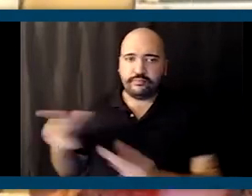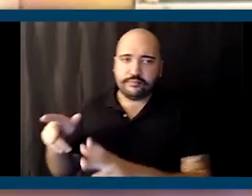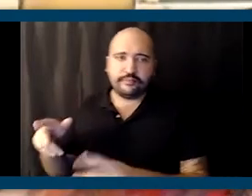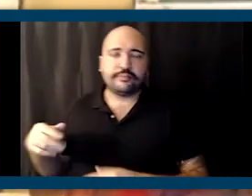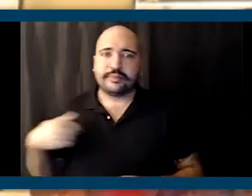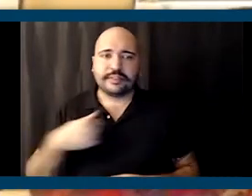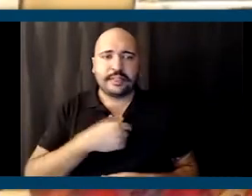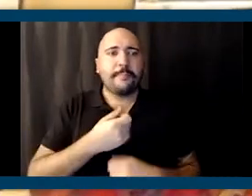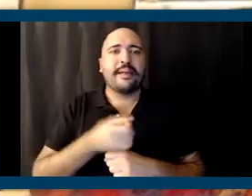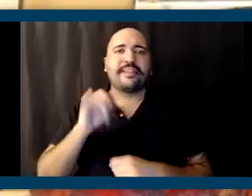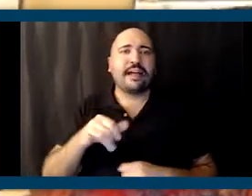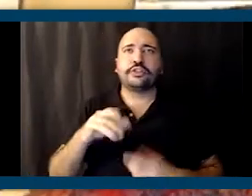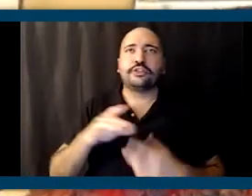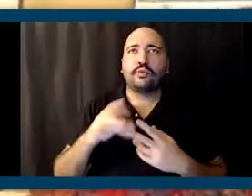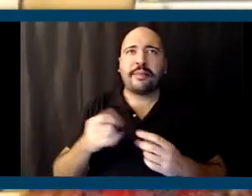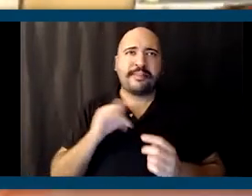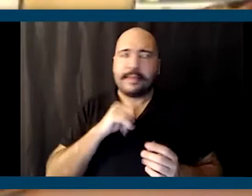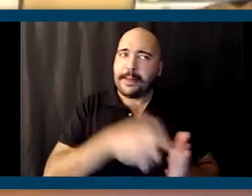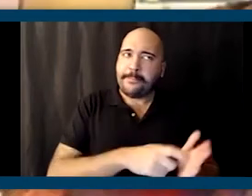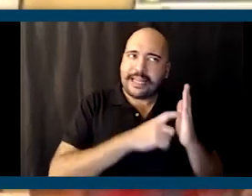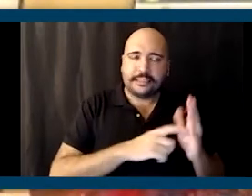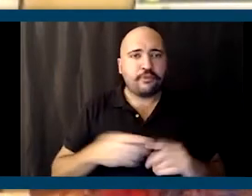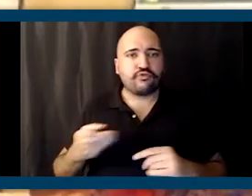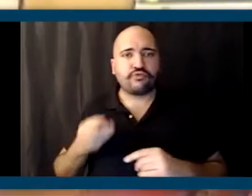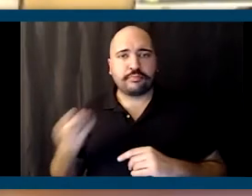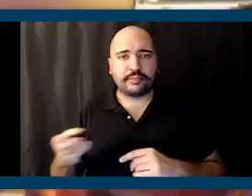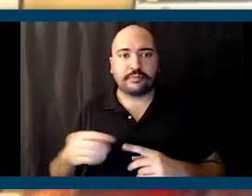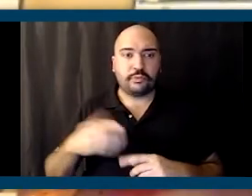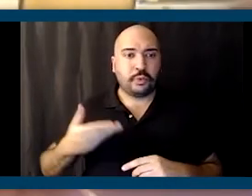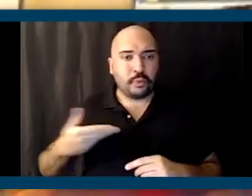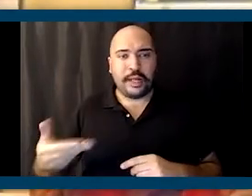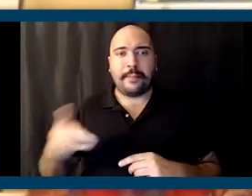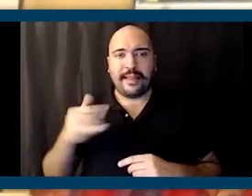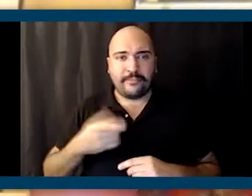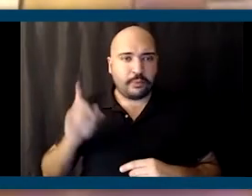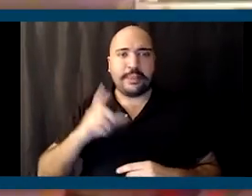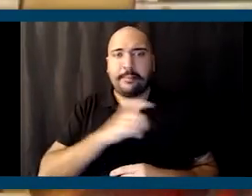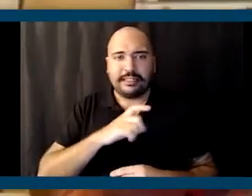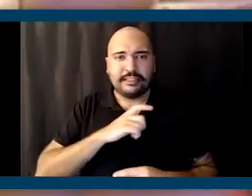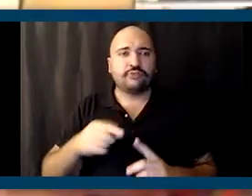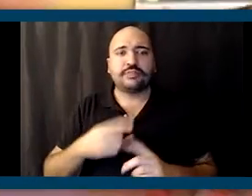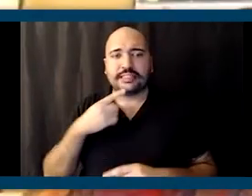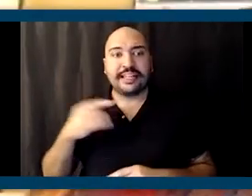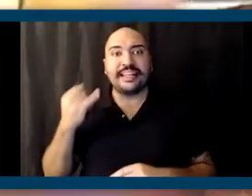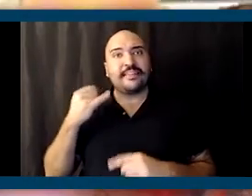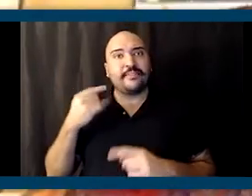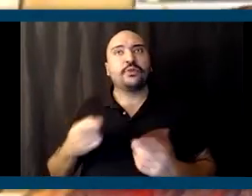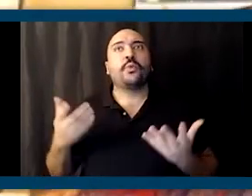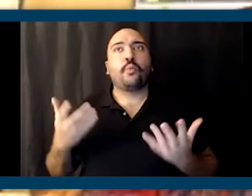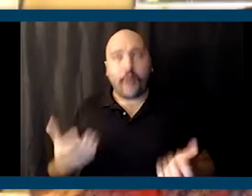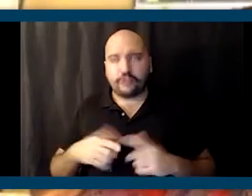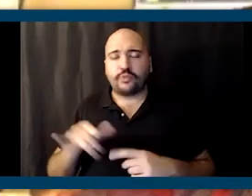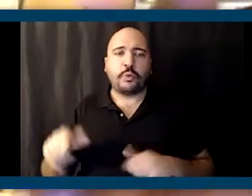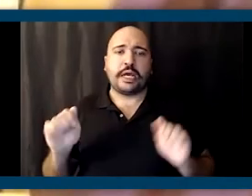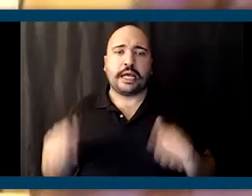but a recommendation. And it would have been welcomed by everybody, the police and everybody else to just say, if you like to do this, you can do